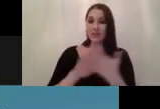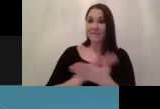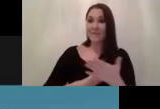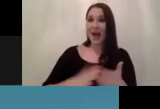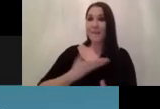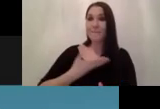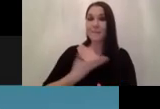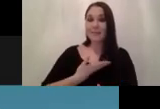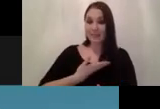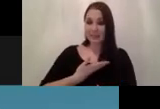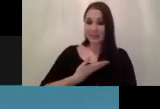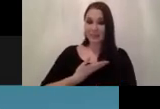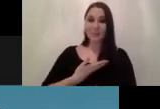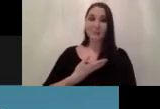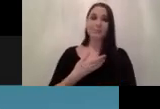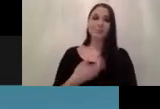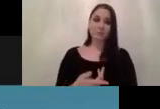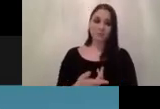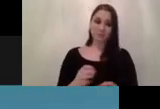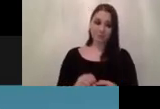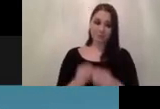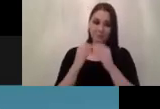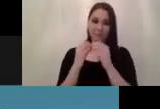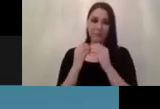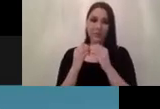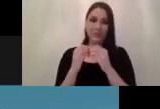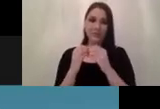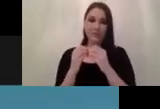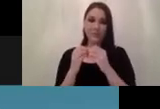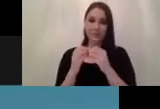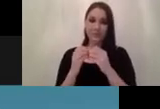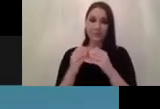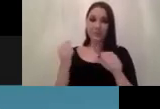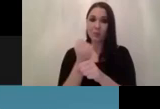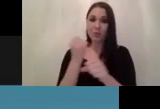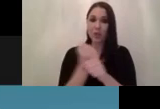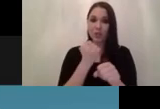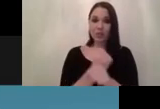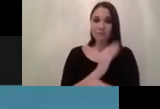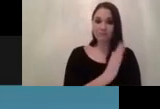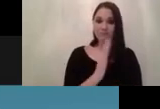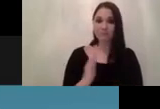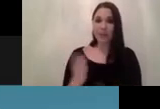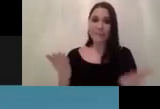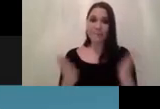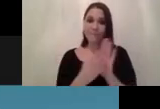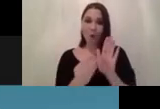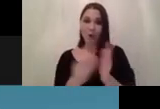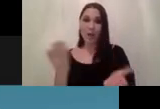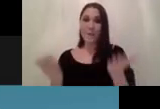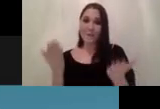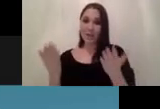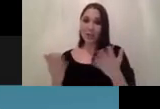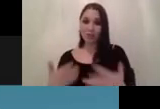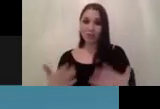prototype a solution they need to productionize the solution deploy it and in the end you want to measure and monitor it and my talk today